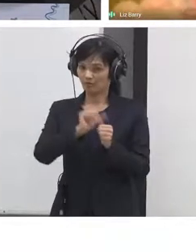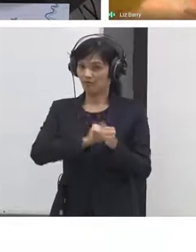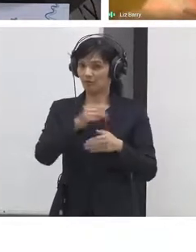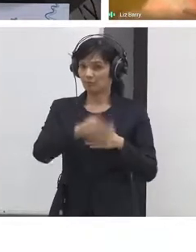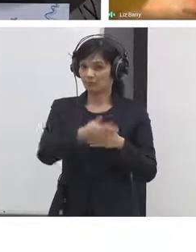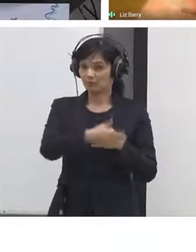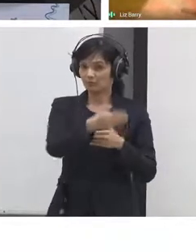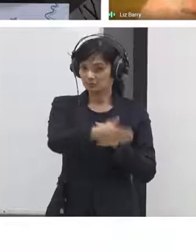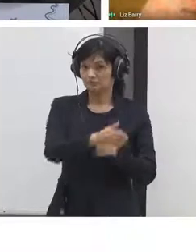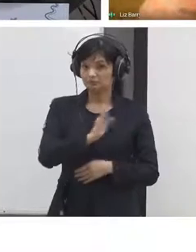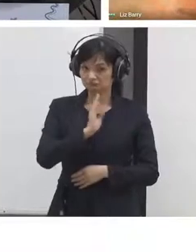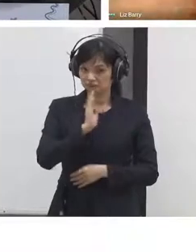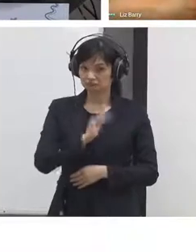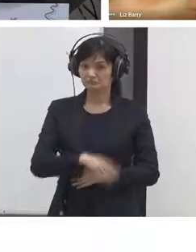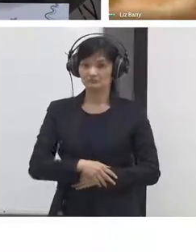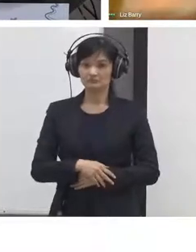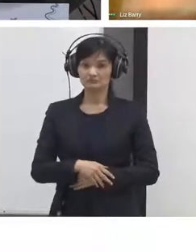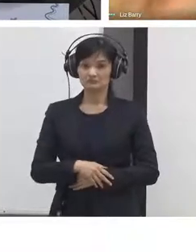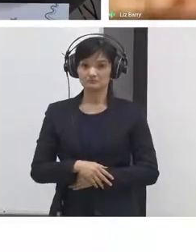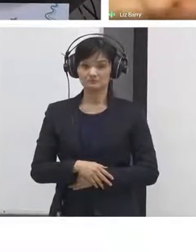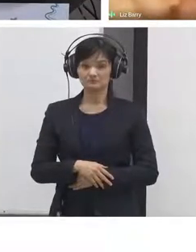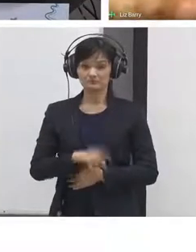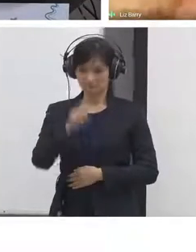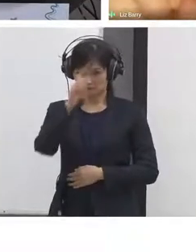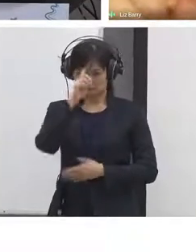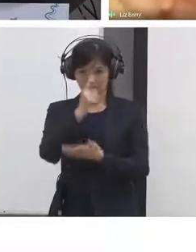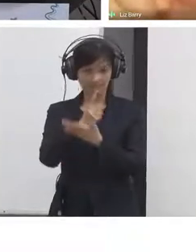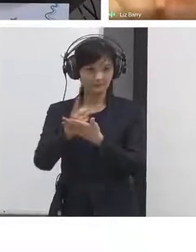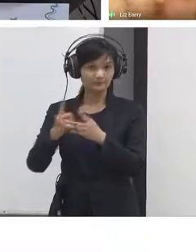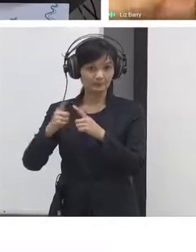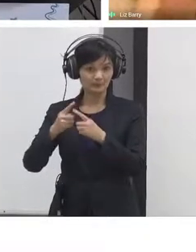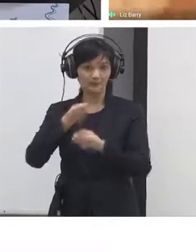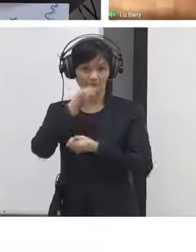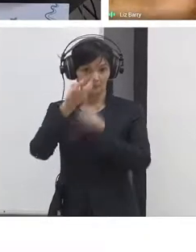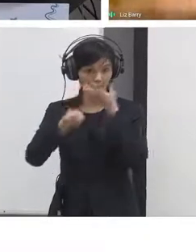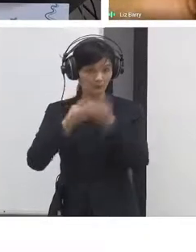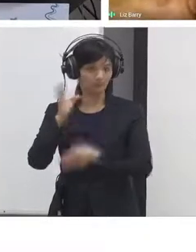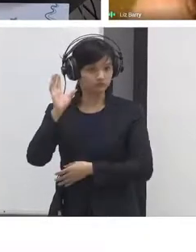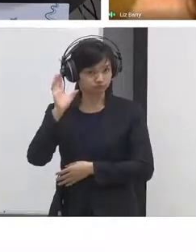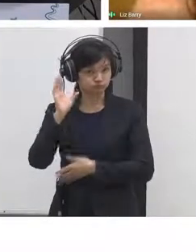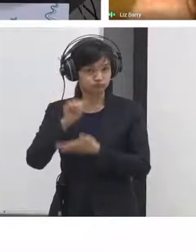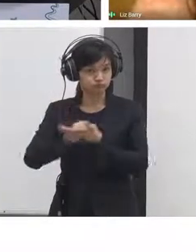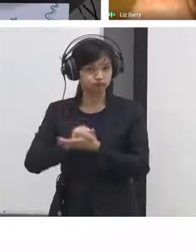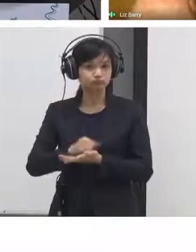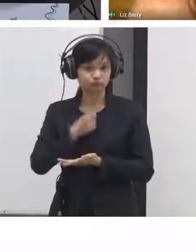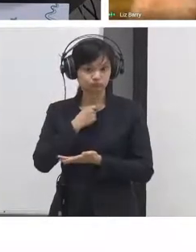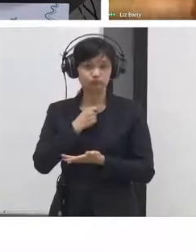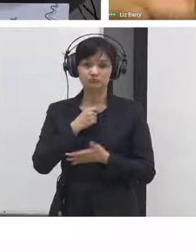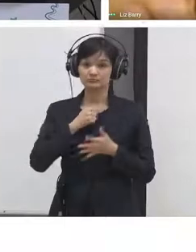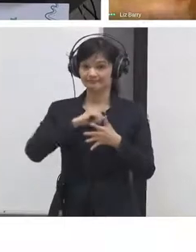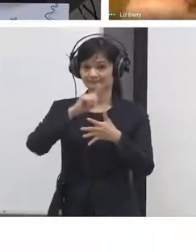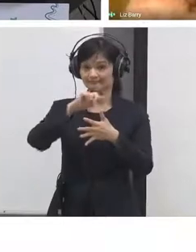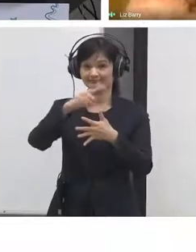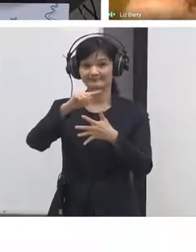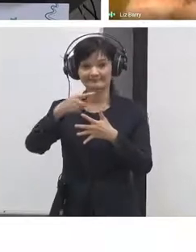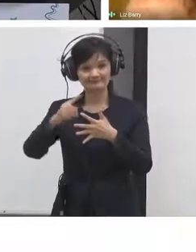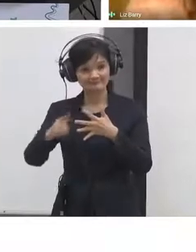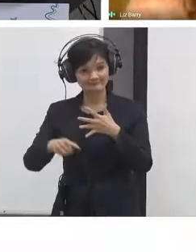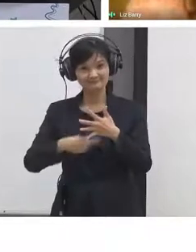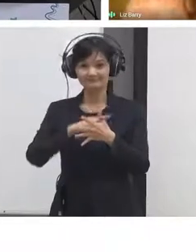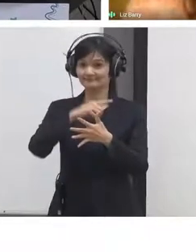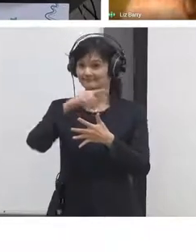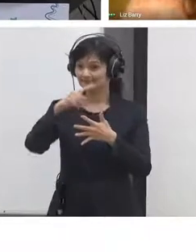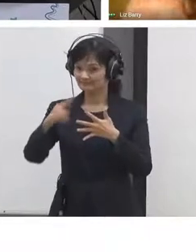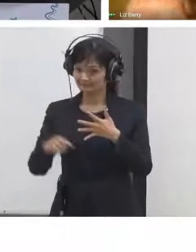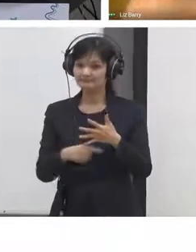rounds and make brief decisions on clear proposals. it